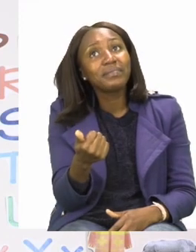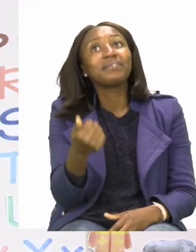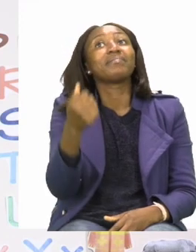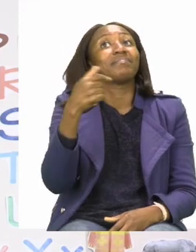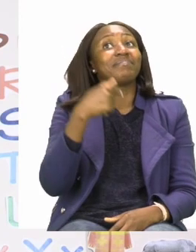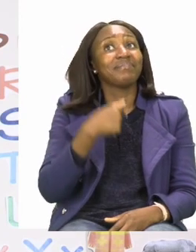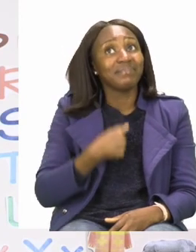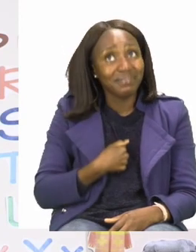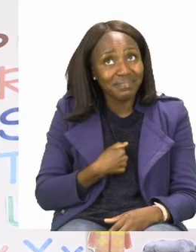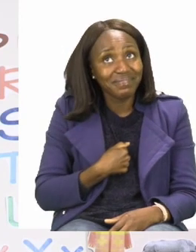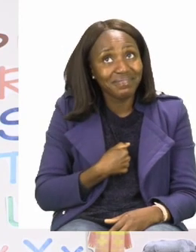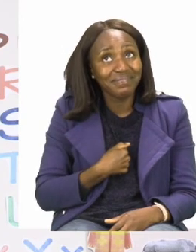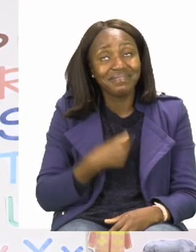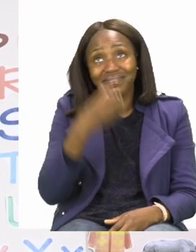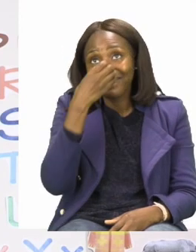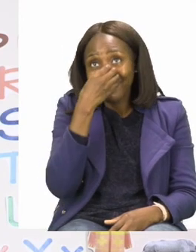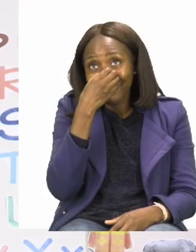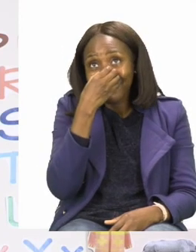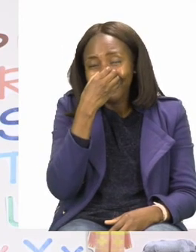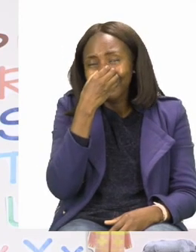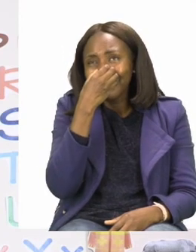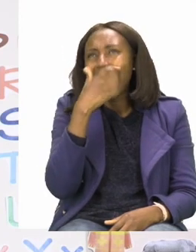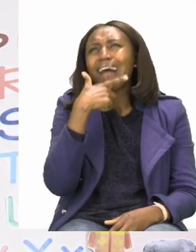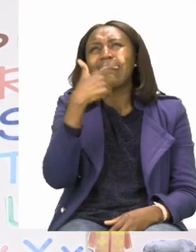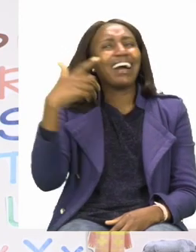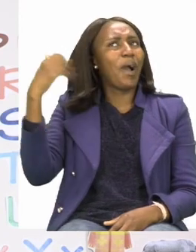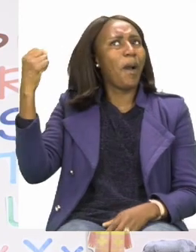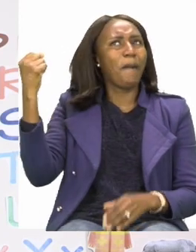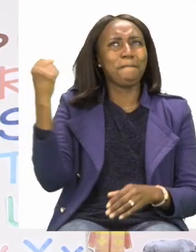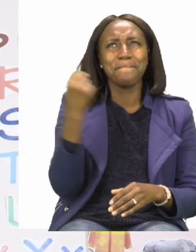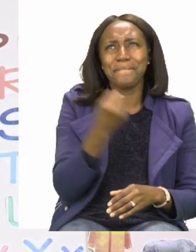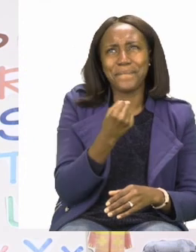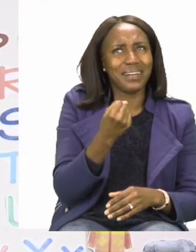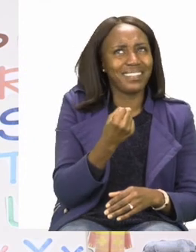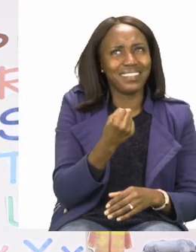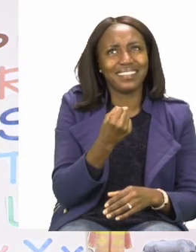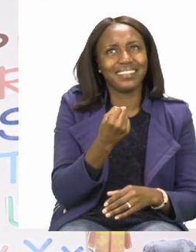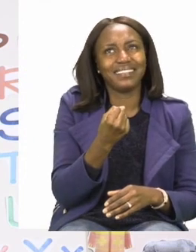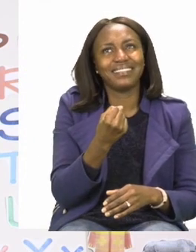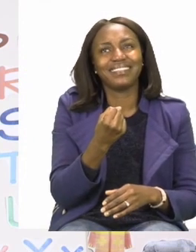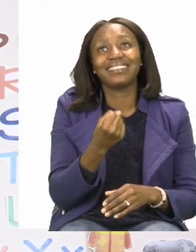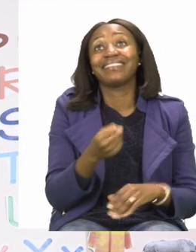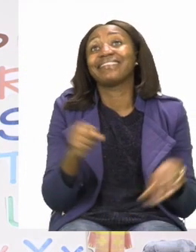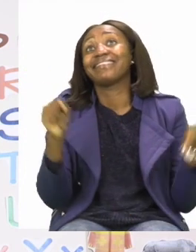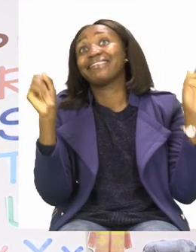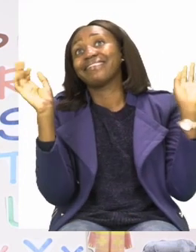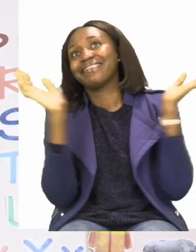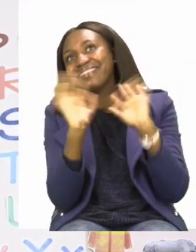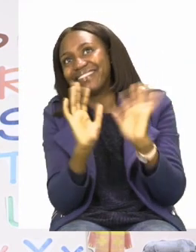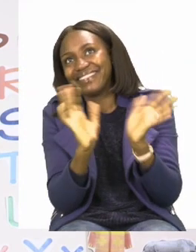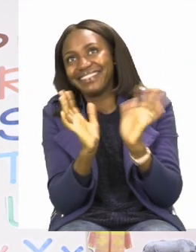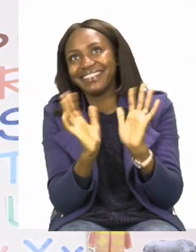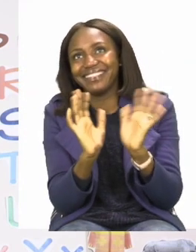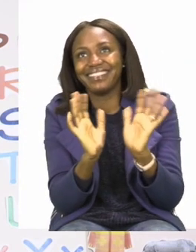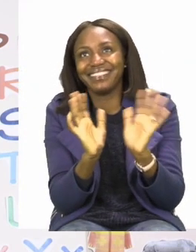Sashi and I, would like to say thank you for joining us today and goodbye.